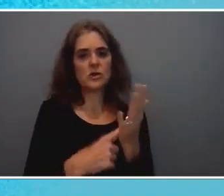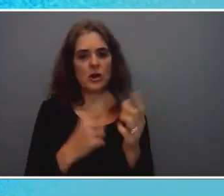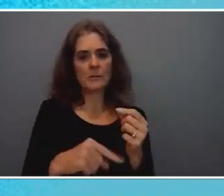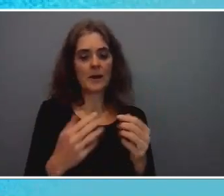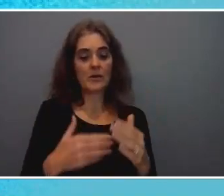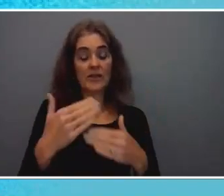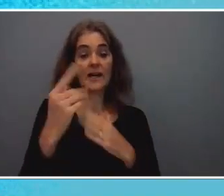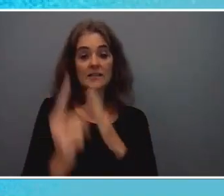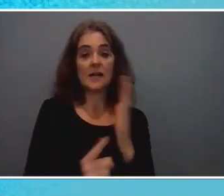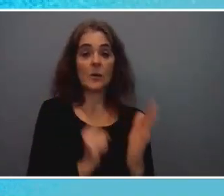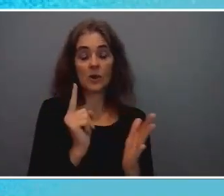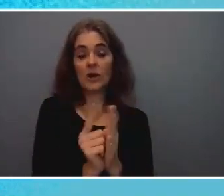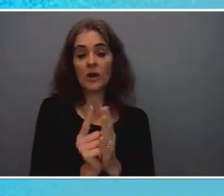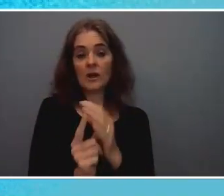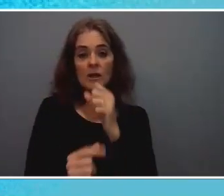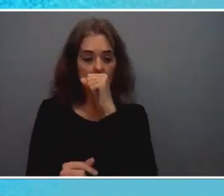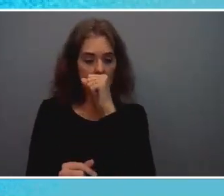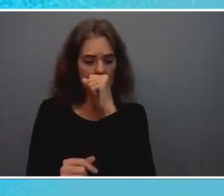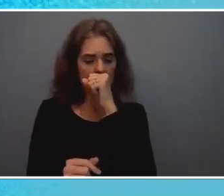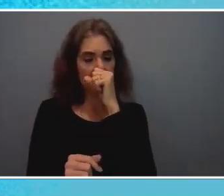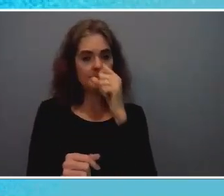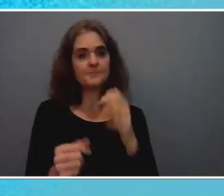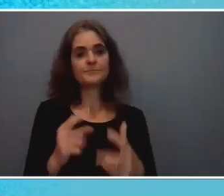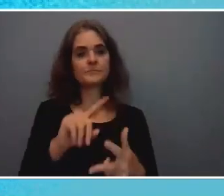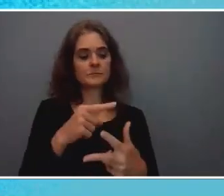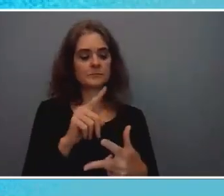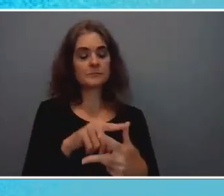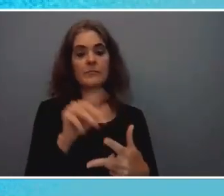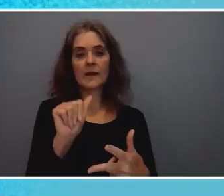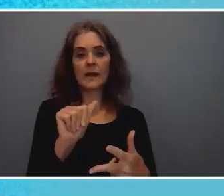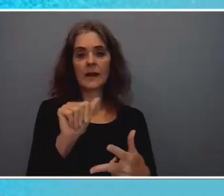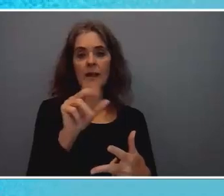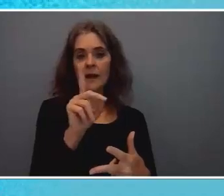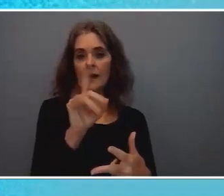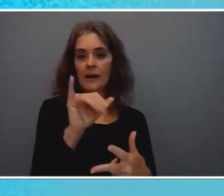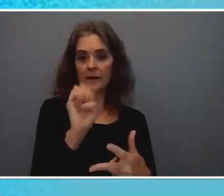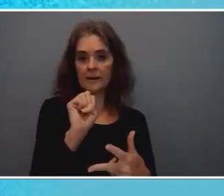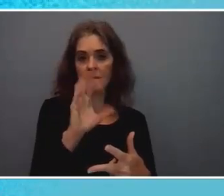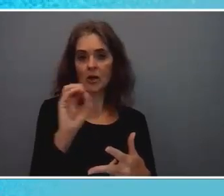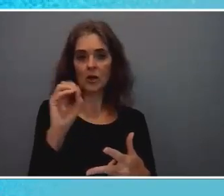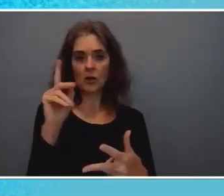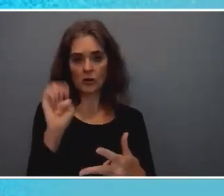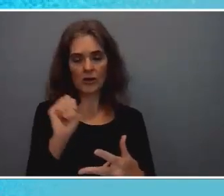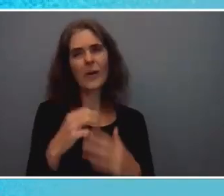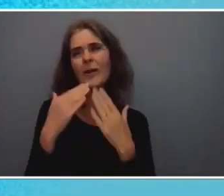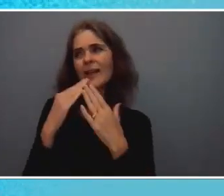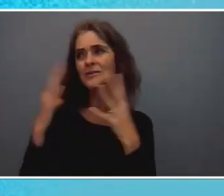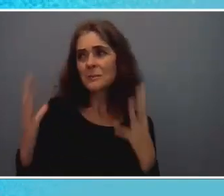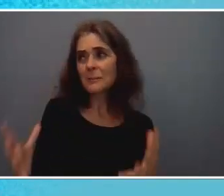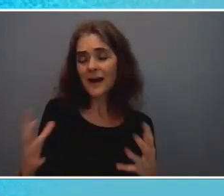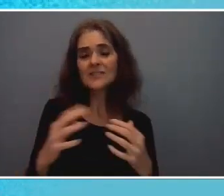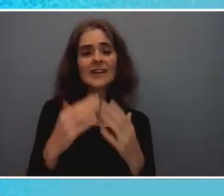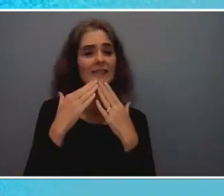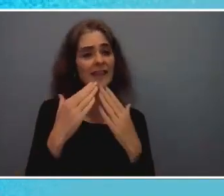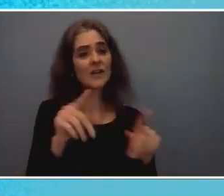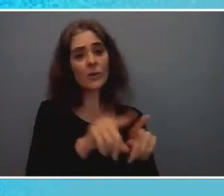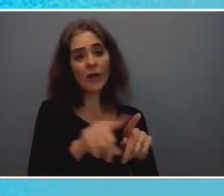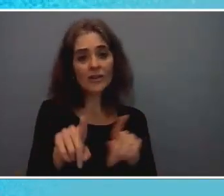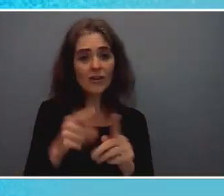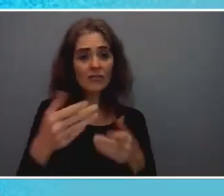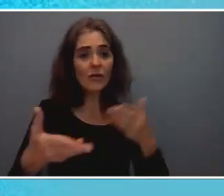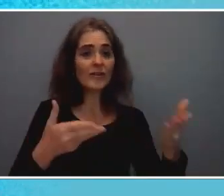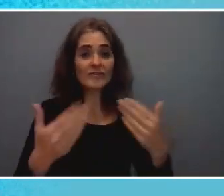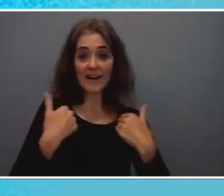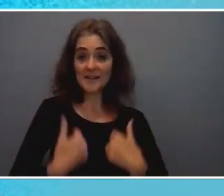let's jump into it let's start with Addie cook thank you so much and thank you so much to Sid for having me today